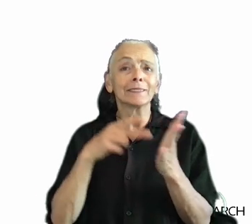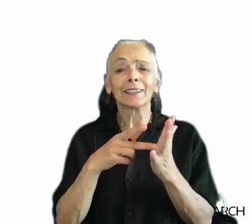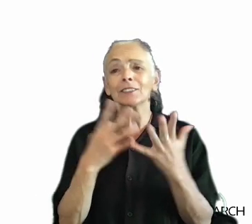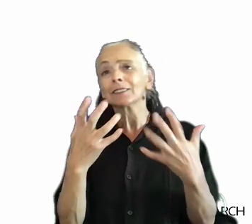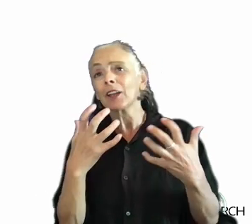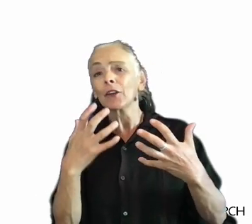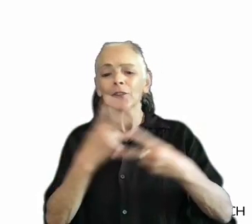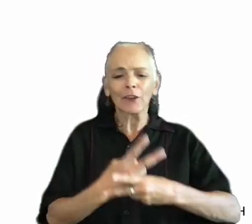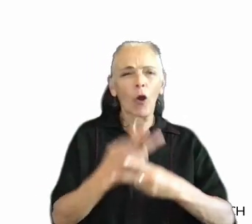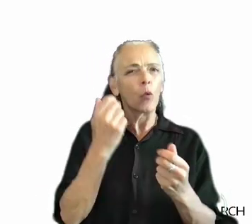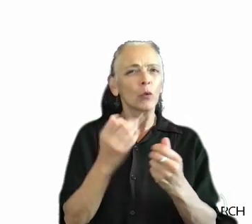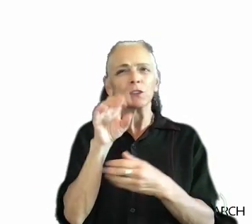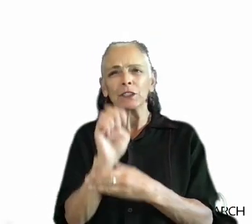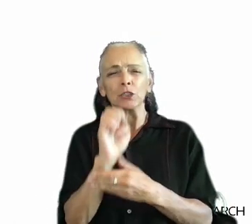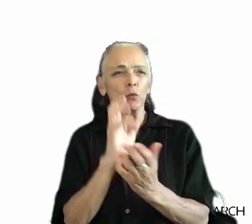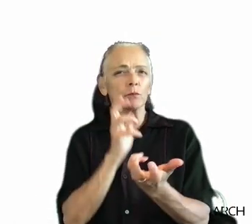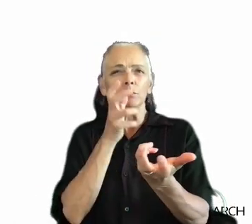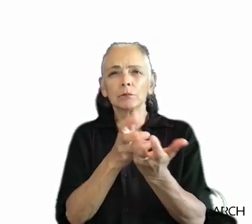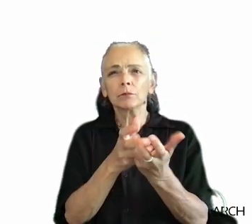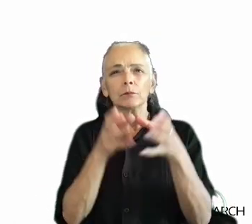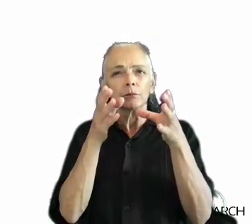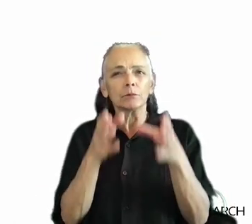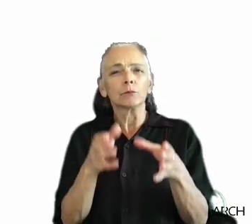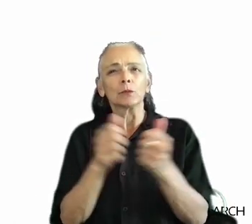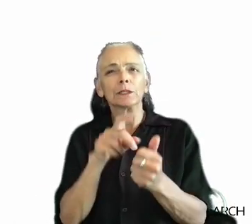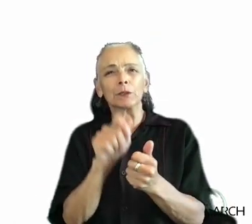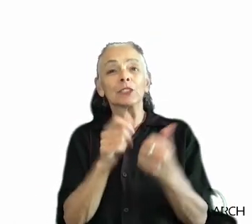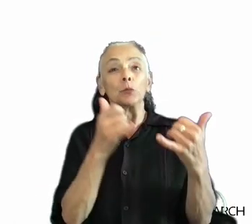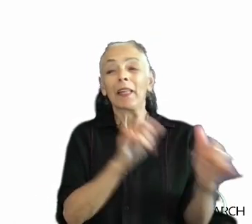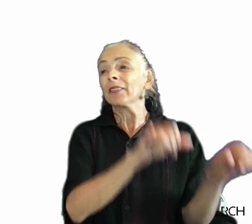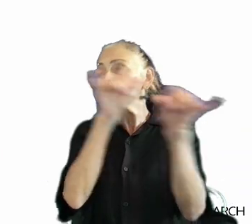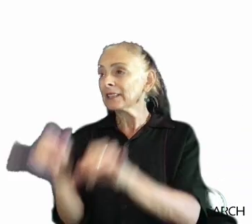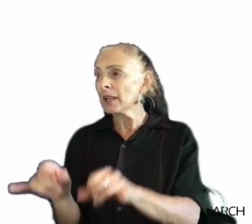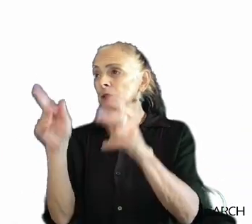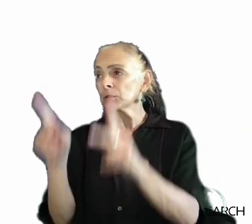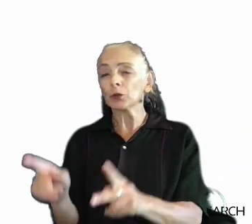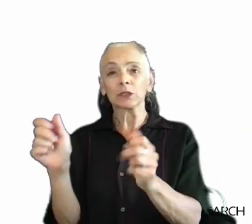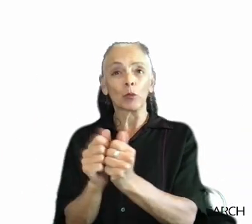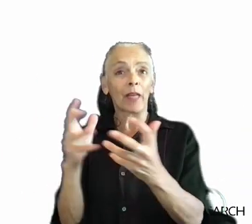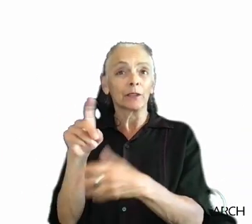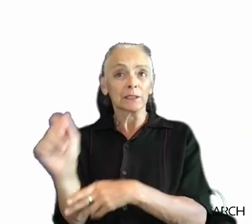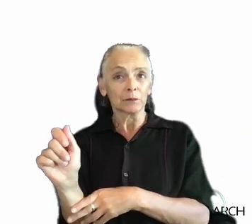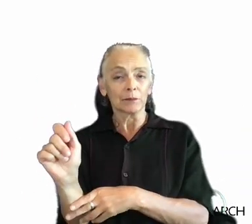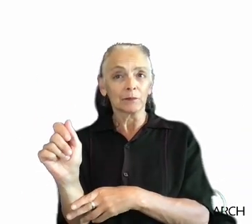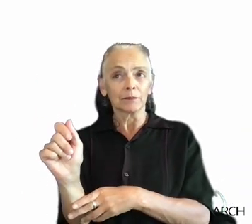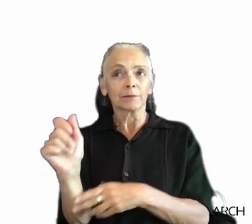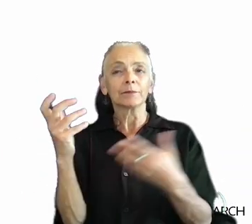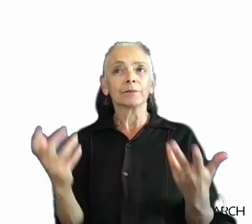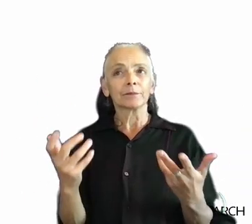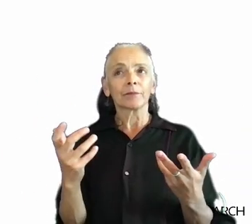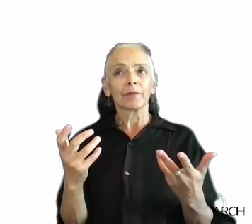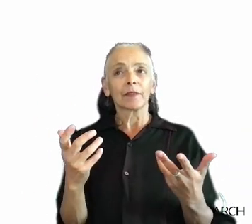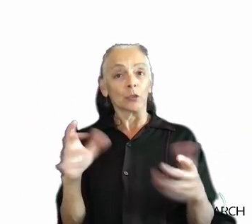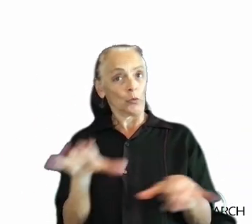the feature that will assist a player with disabilities to play the game as a player without the disability might play it. To do this,